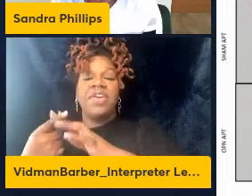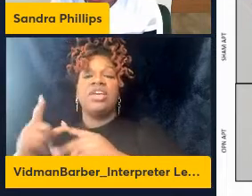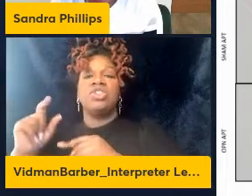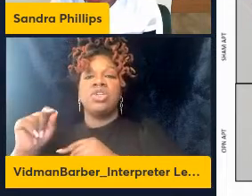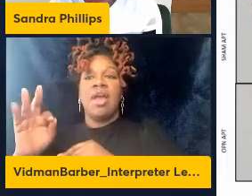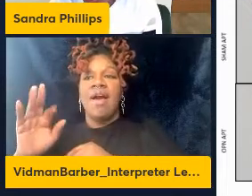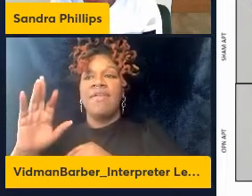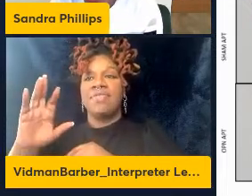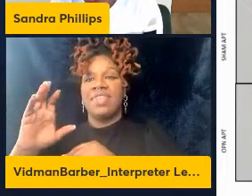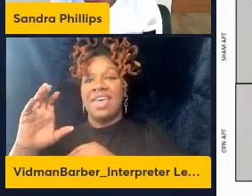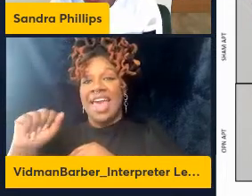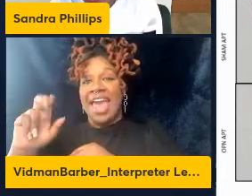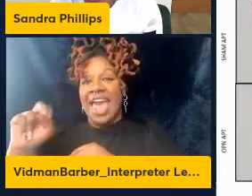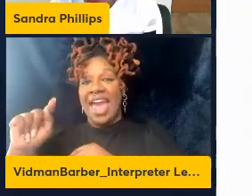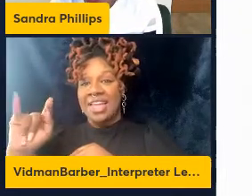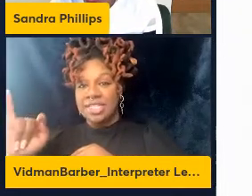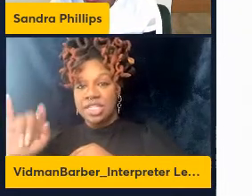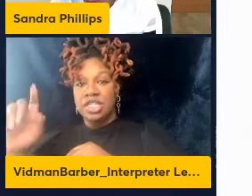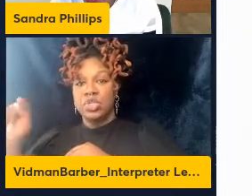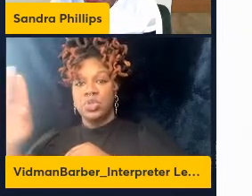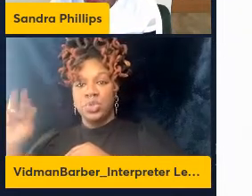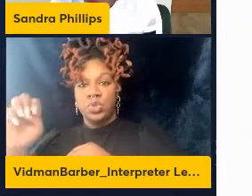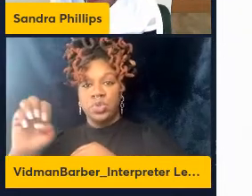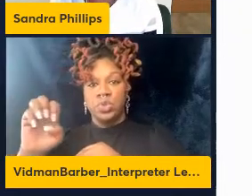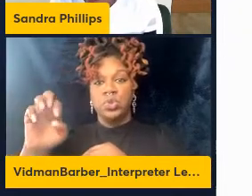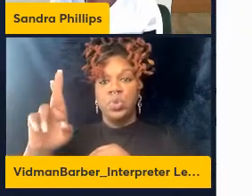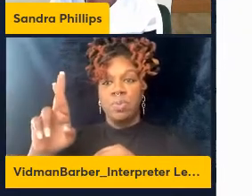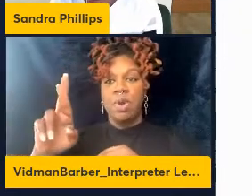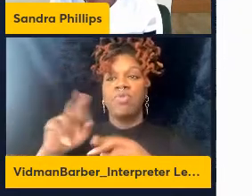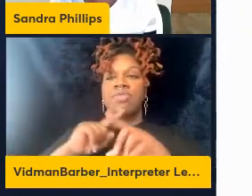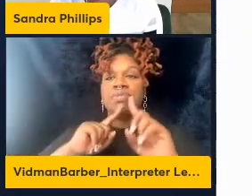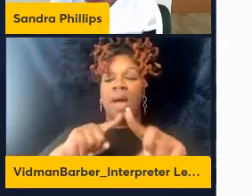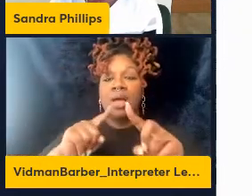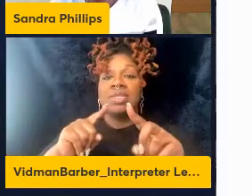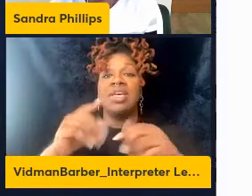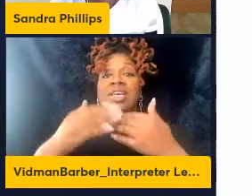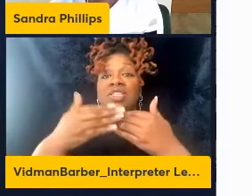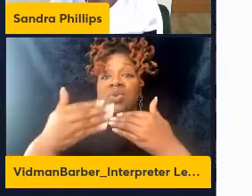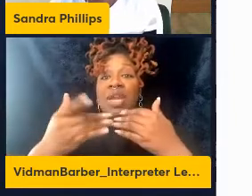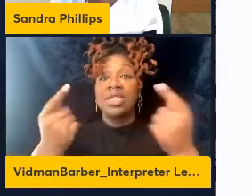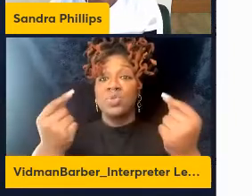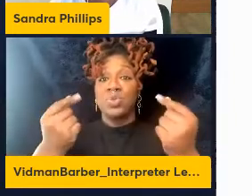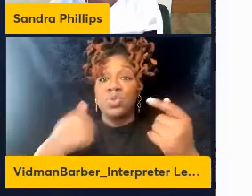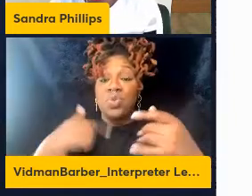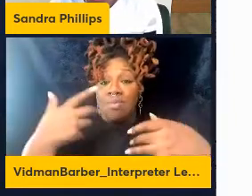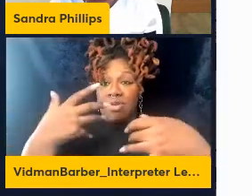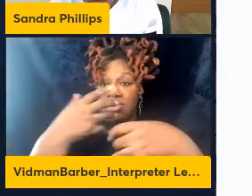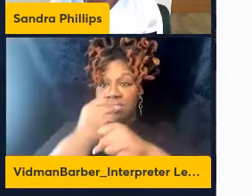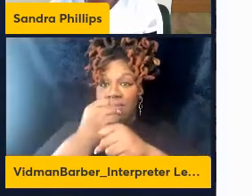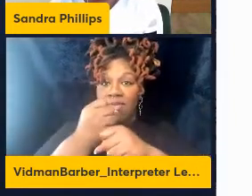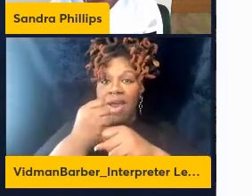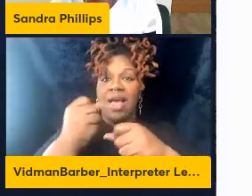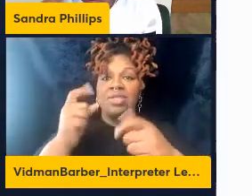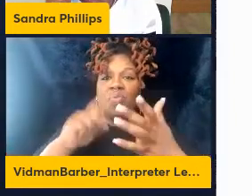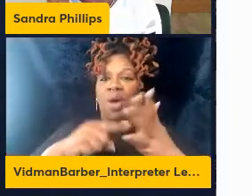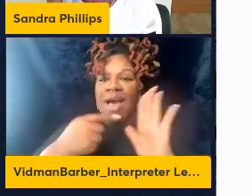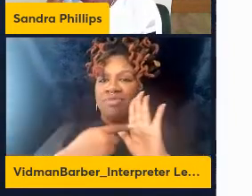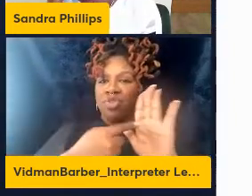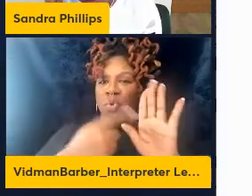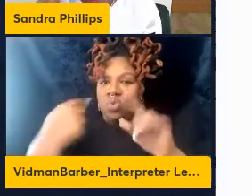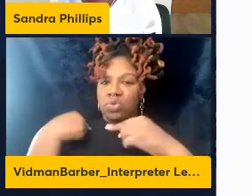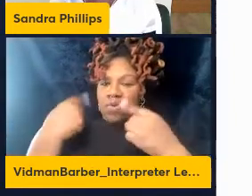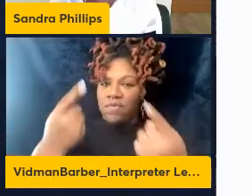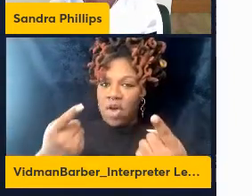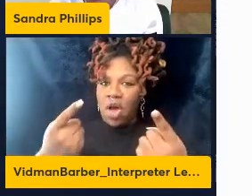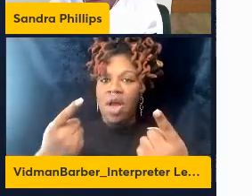response. And this is what we're going to do next. So I'm going to summarize what we've shown so far,